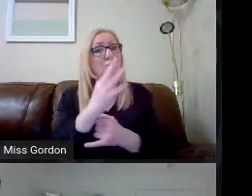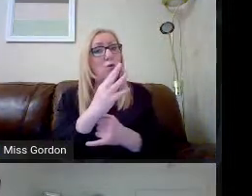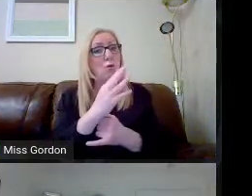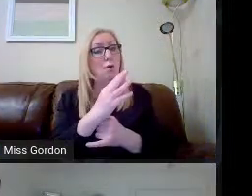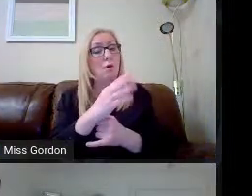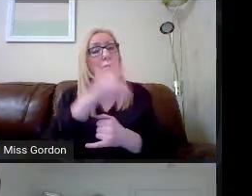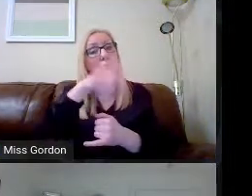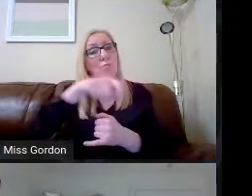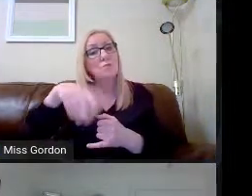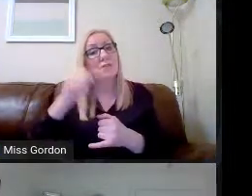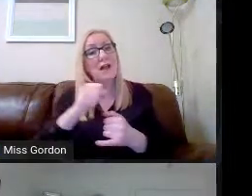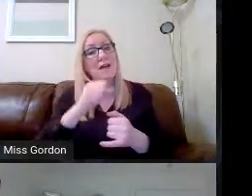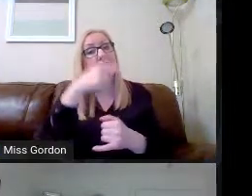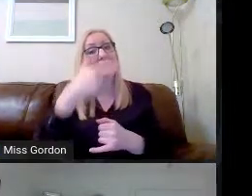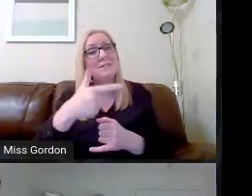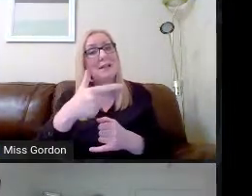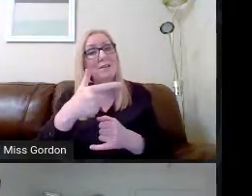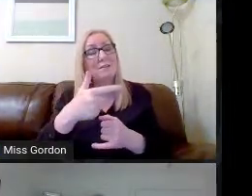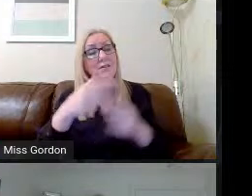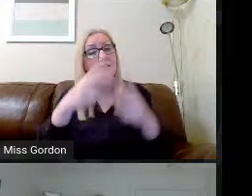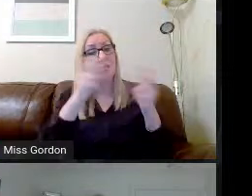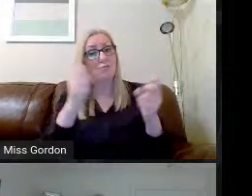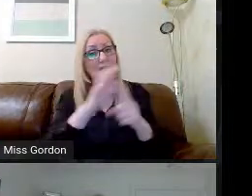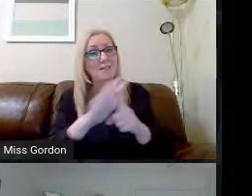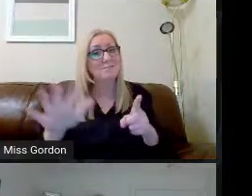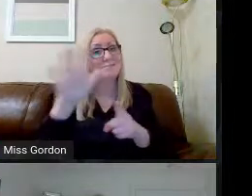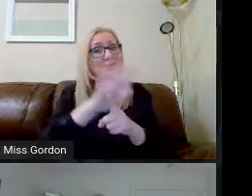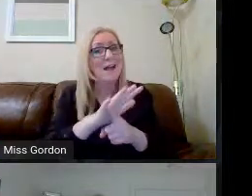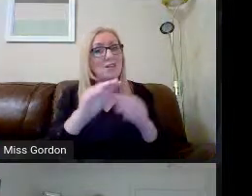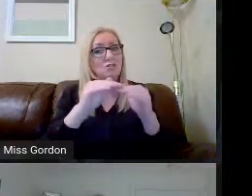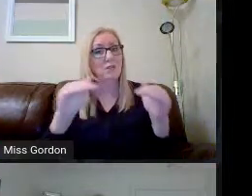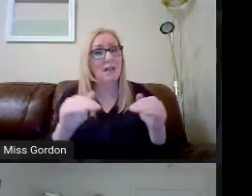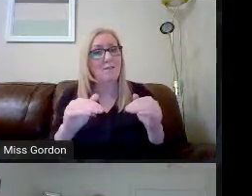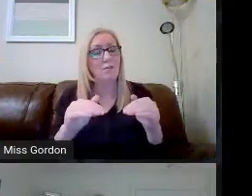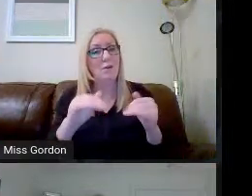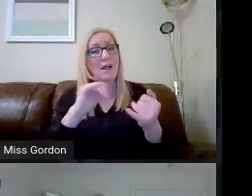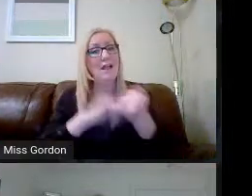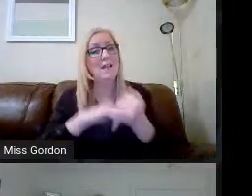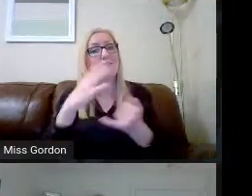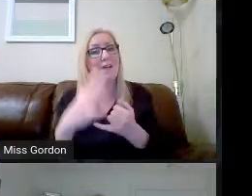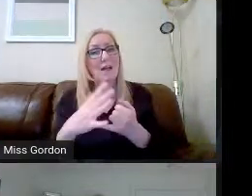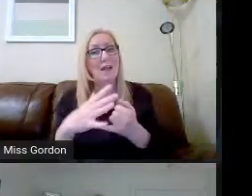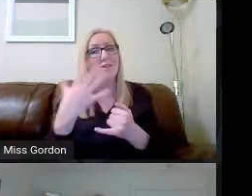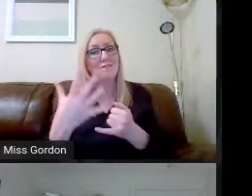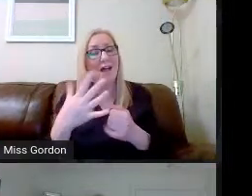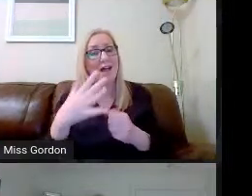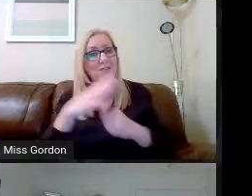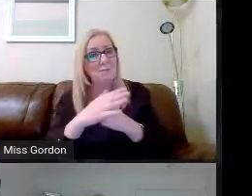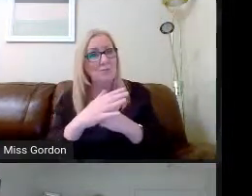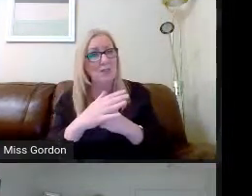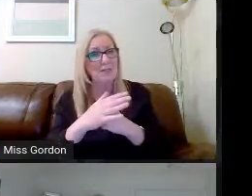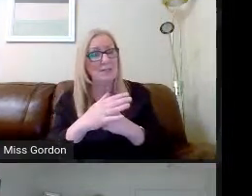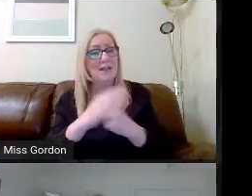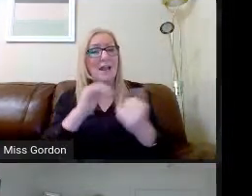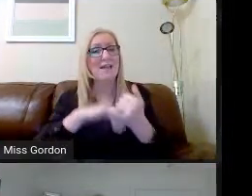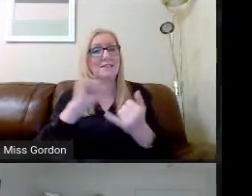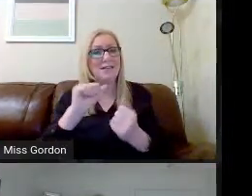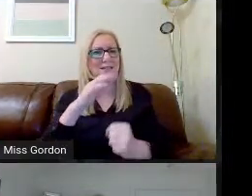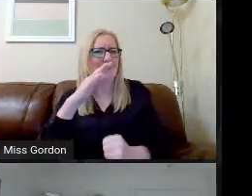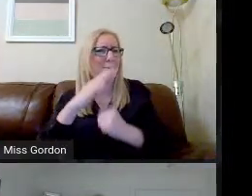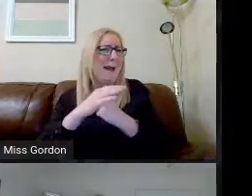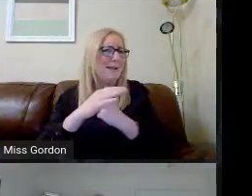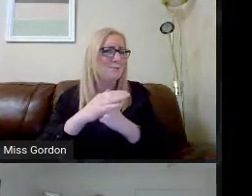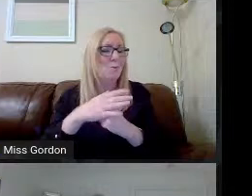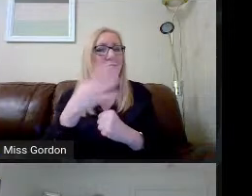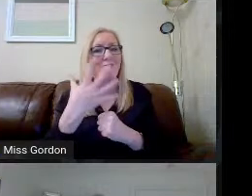subjects at national level. In fifth year, five subjects, and in sixth year, a maximum of five subjects. As